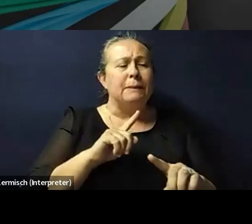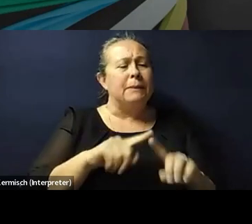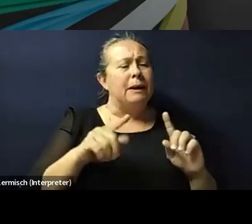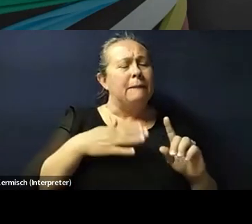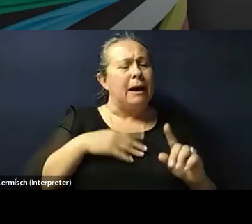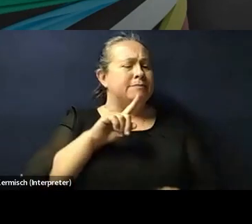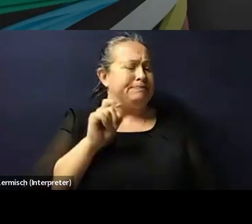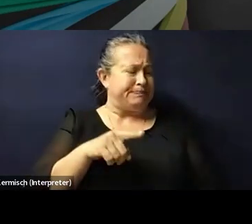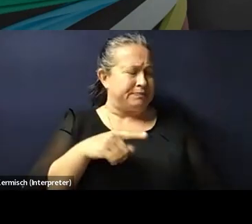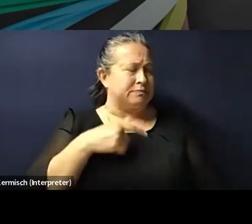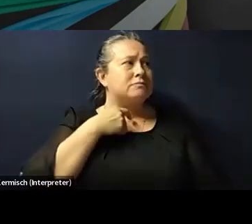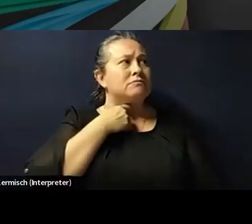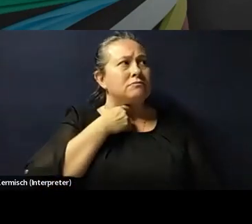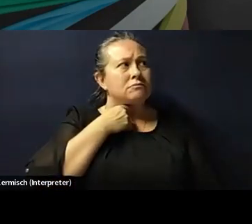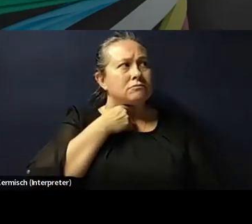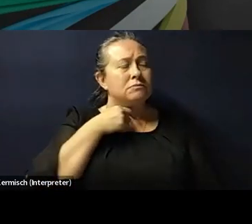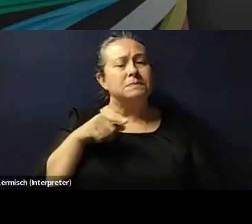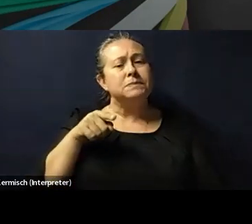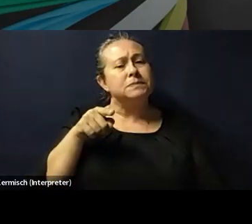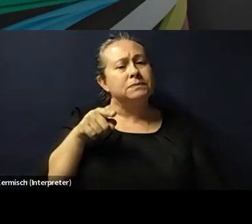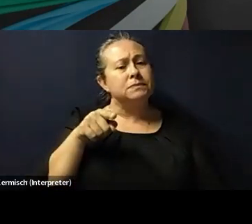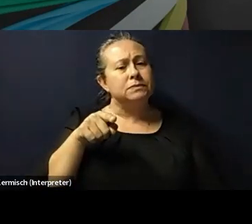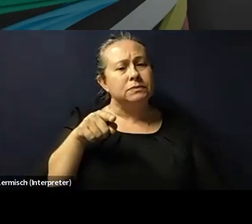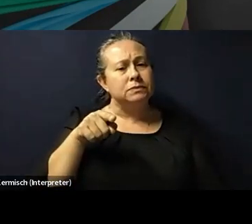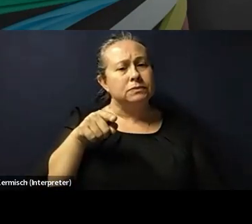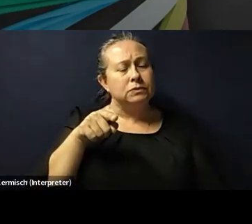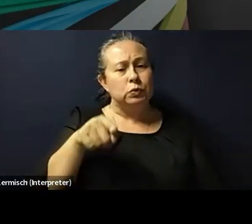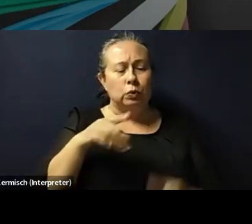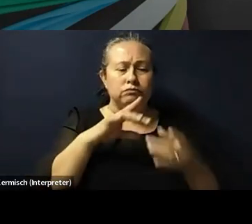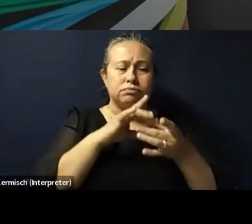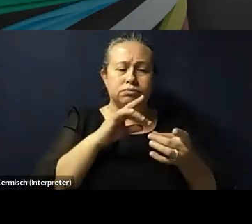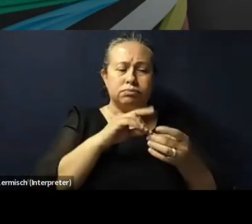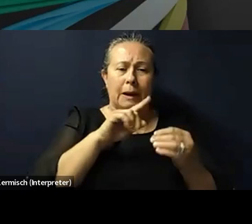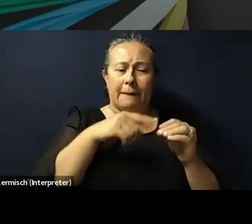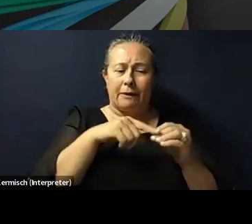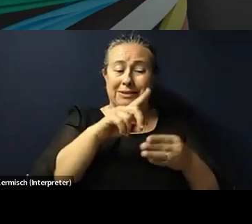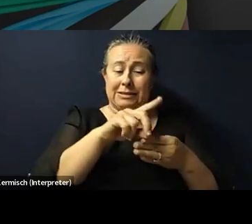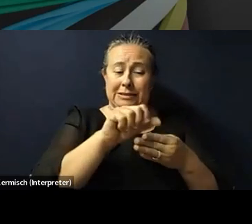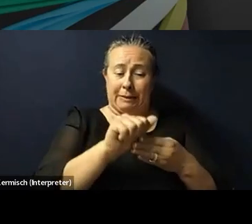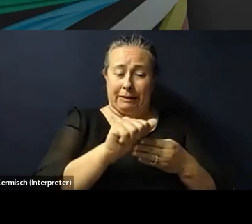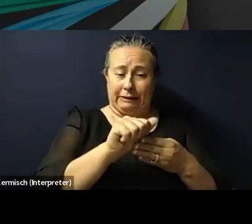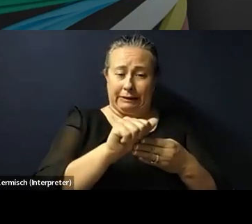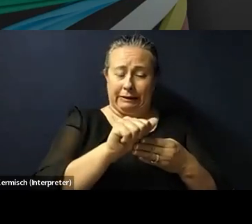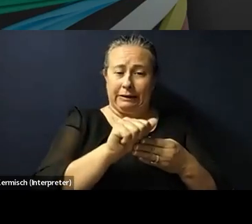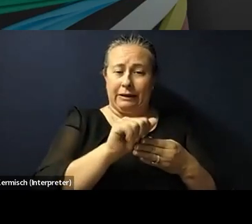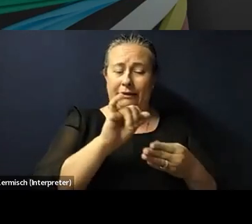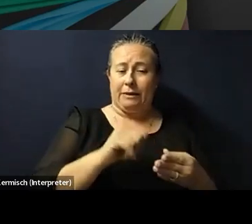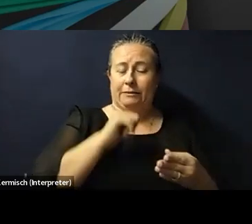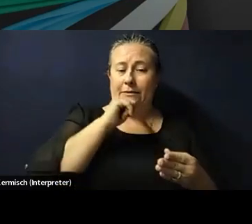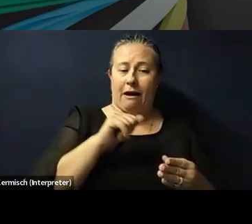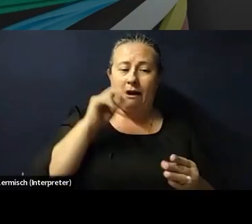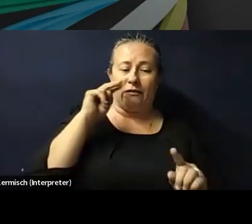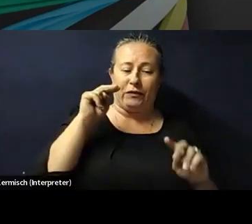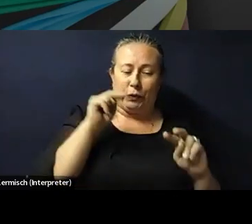was that you point to disability that was not necessarily viewed as disability by the